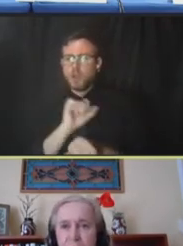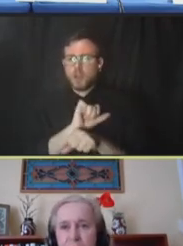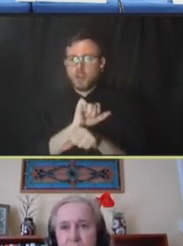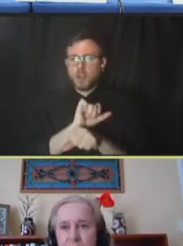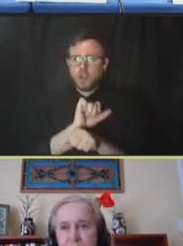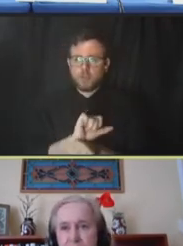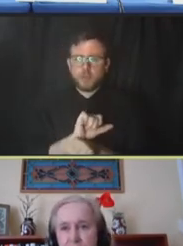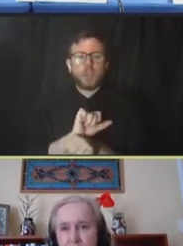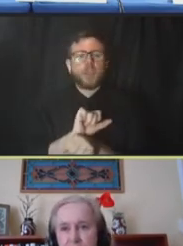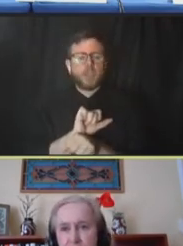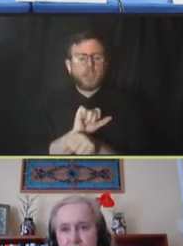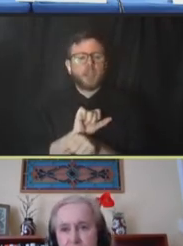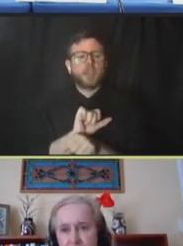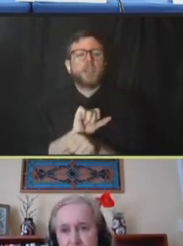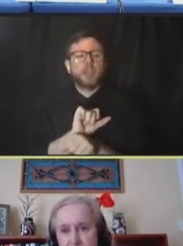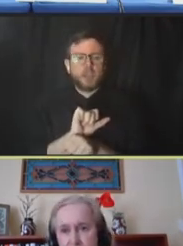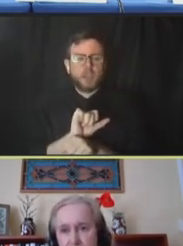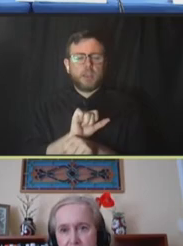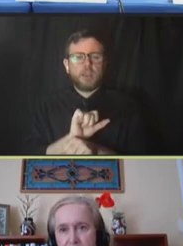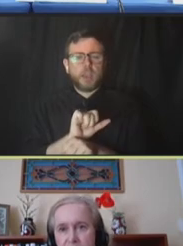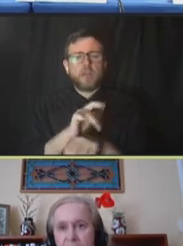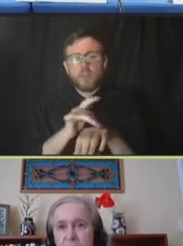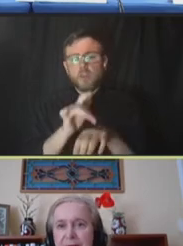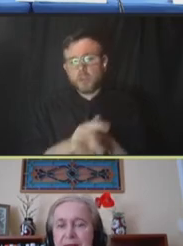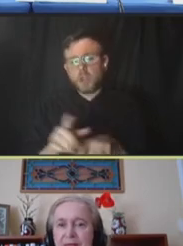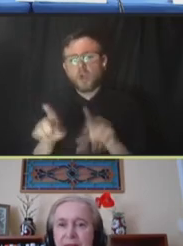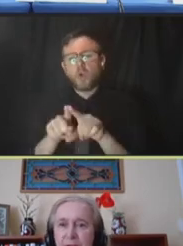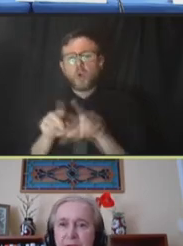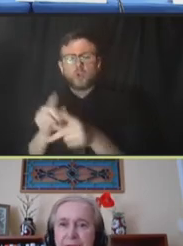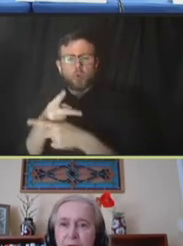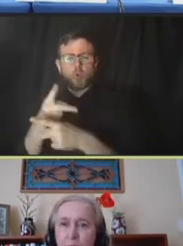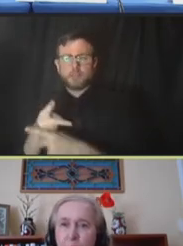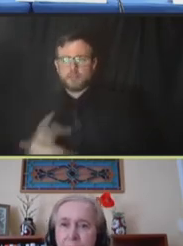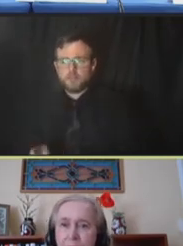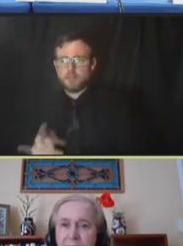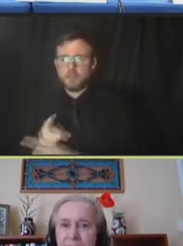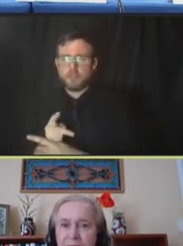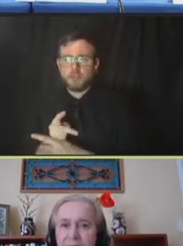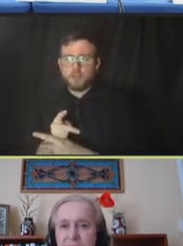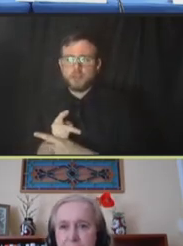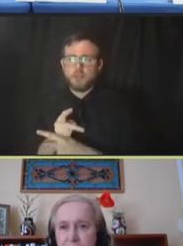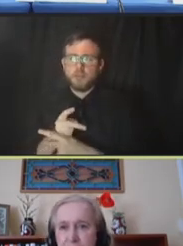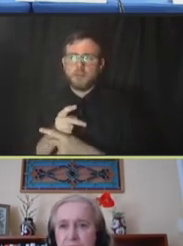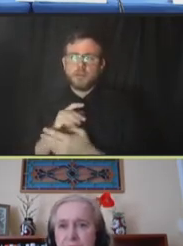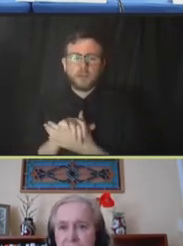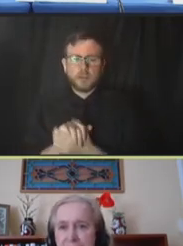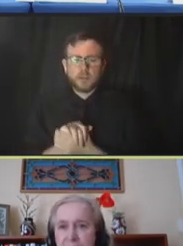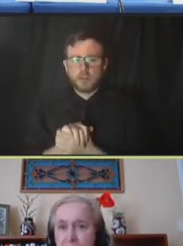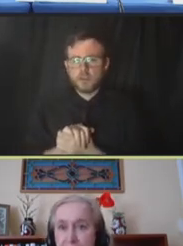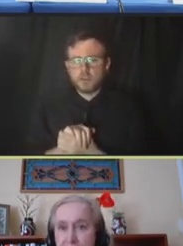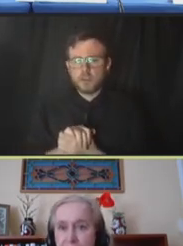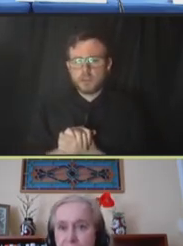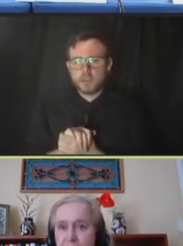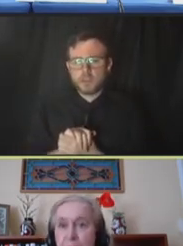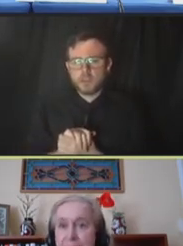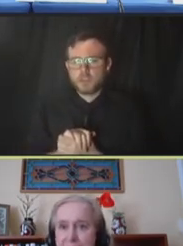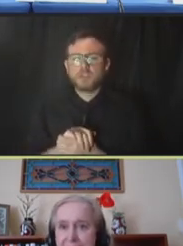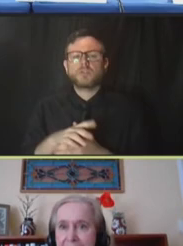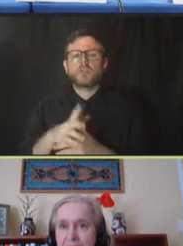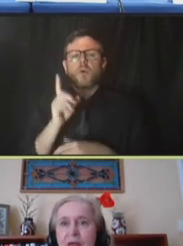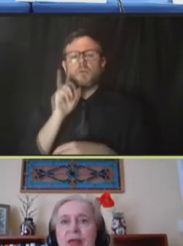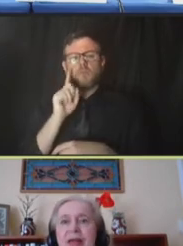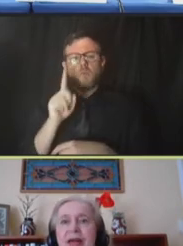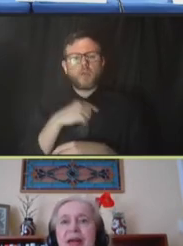also in terms of labor productivity. So, you can then figure out where the investment should take place to